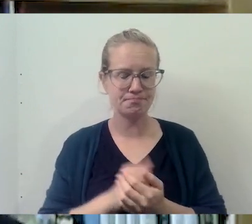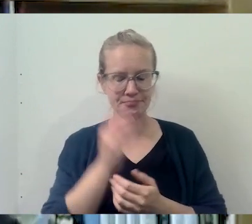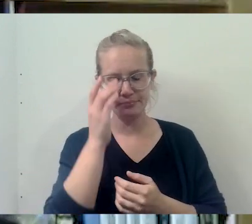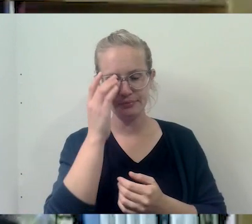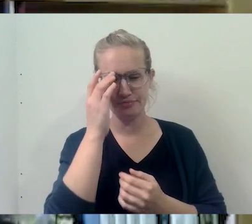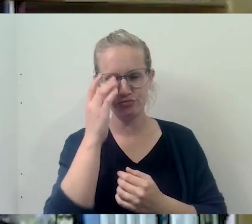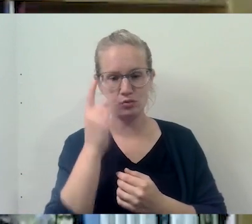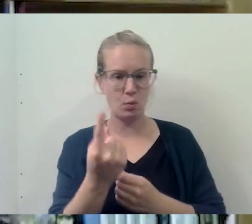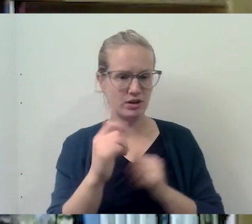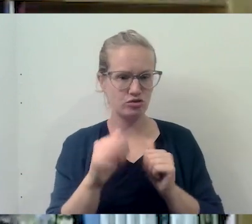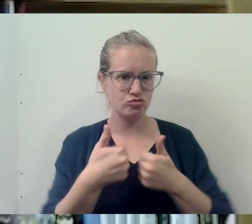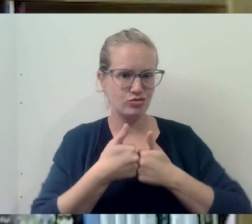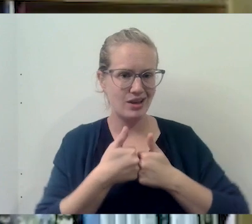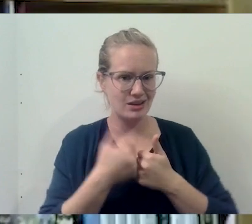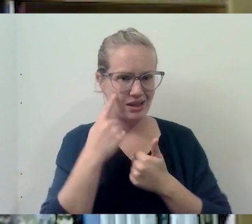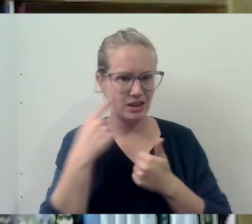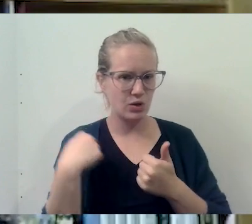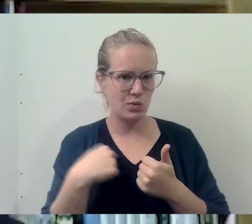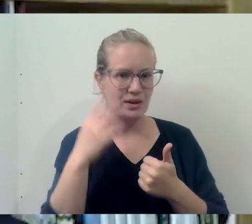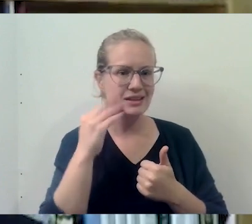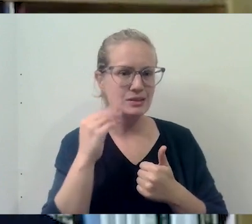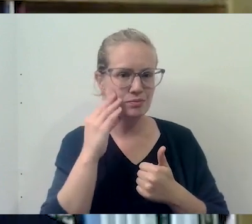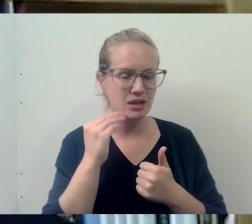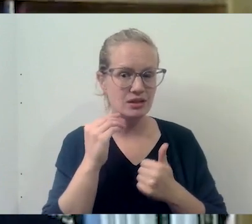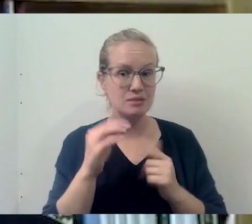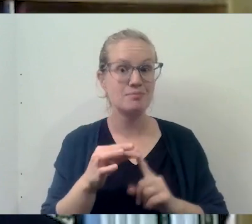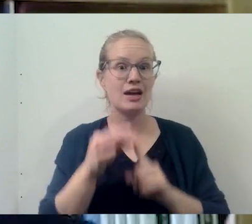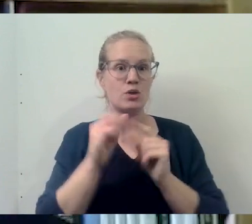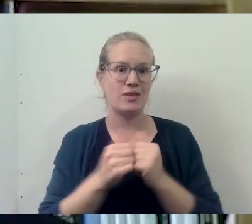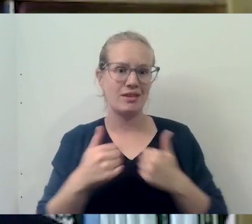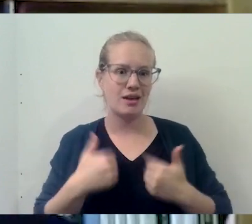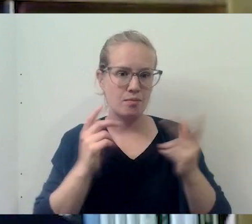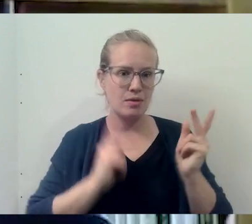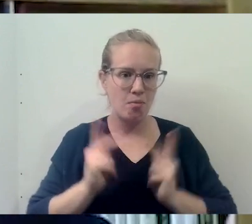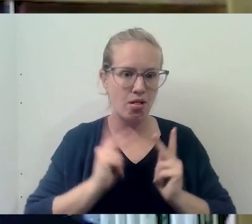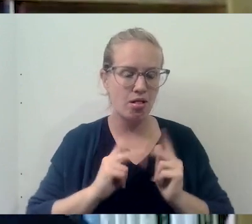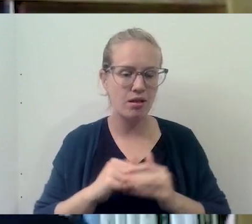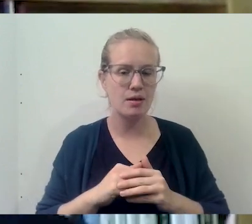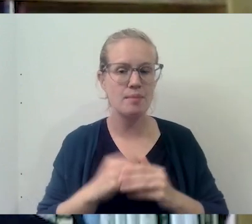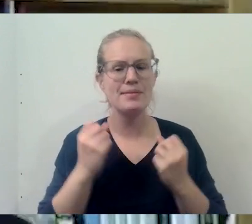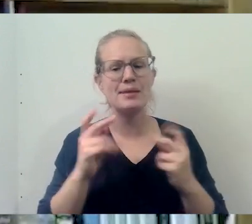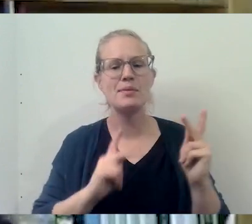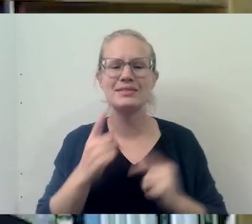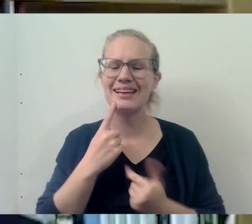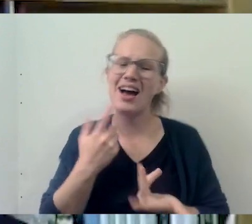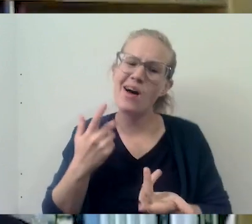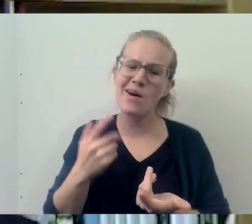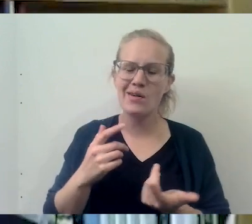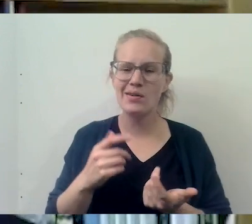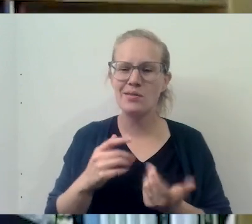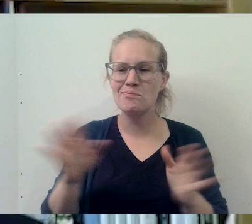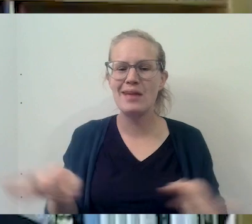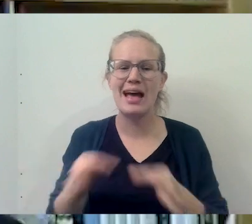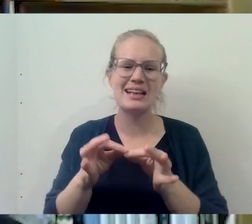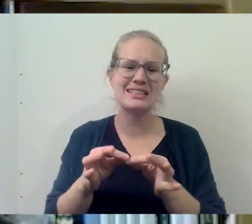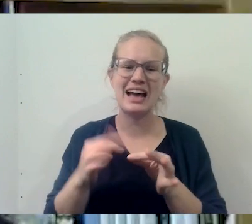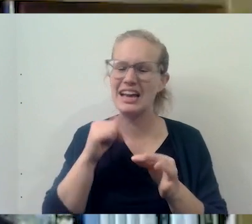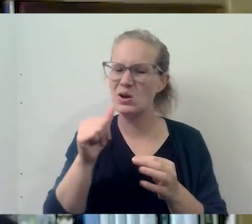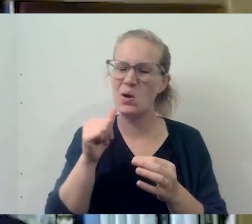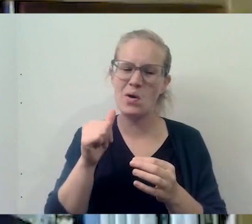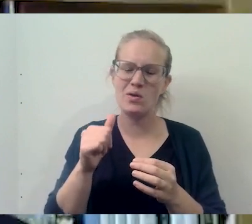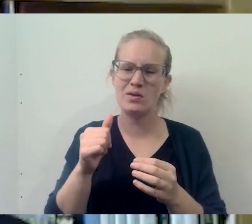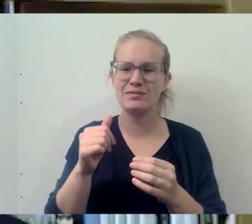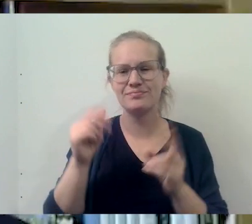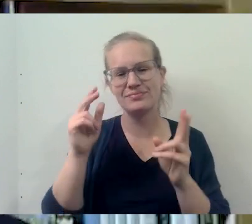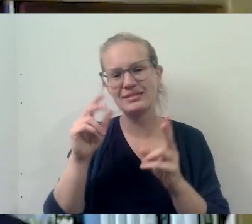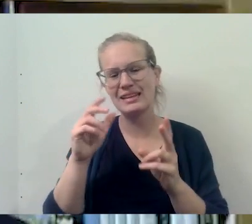one of the challenges I think we have, especially among young people is a lot of folks will say, well, I don't get much out of mass or I don't